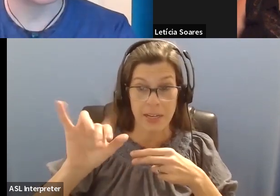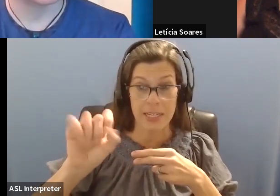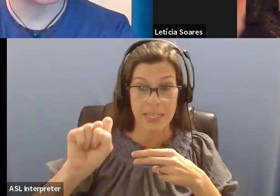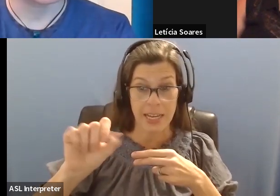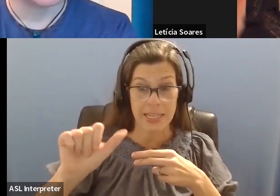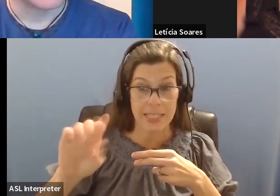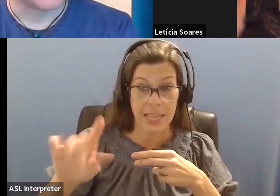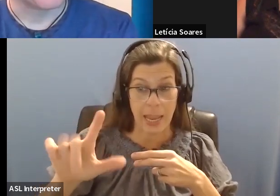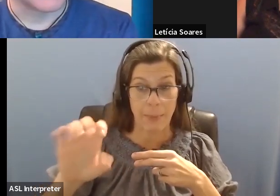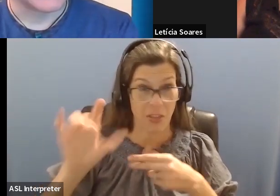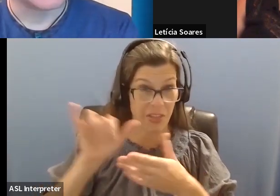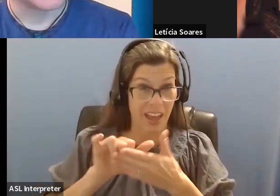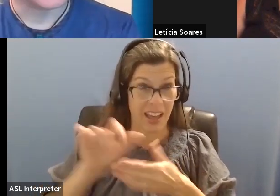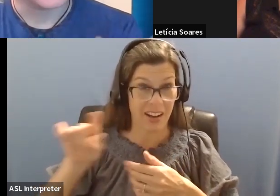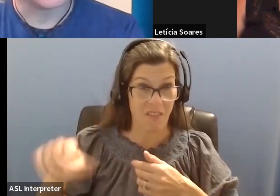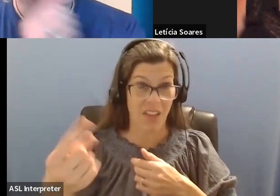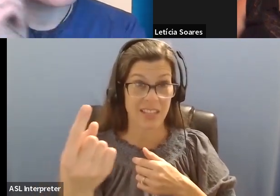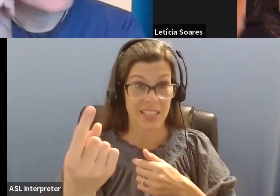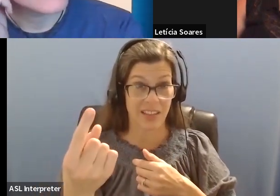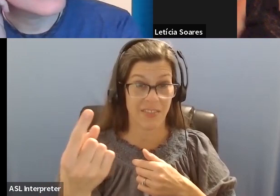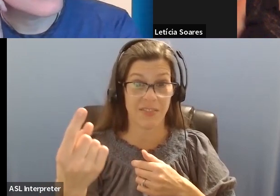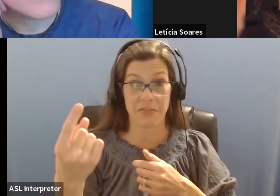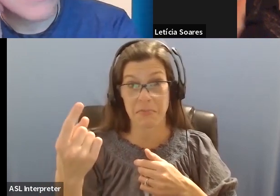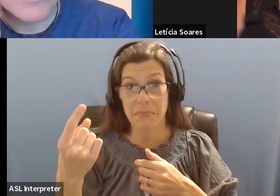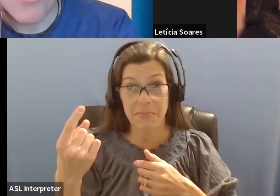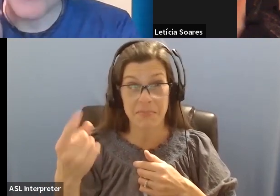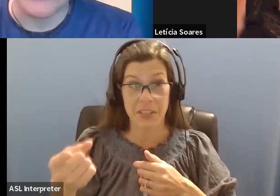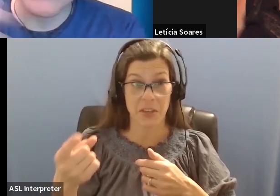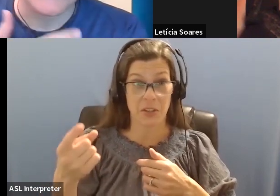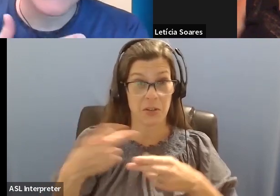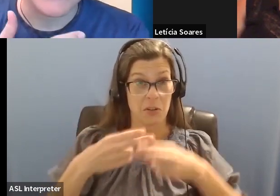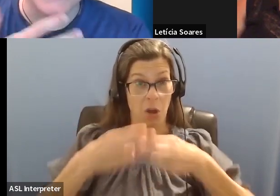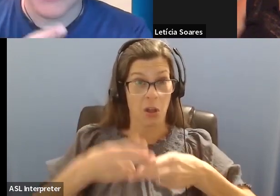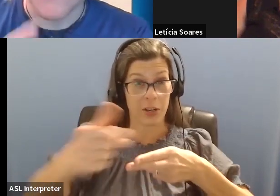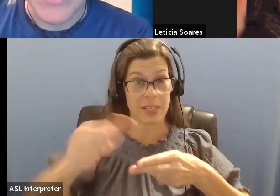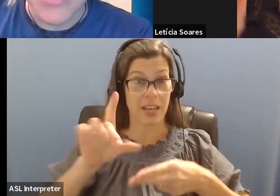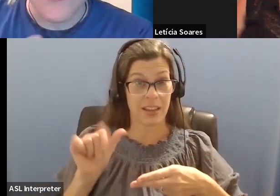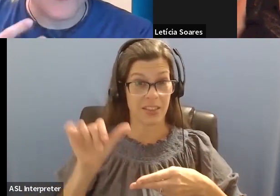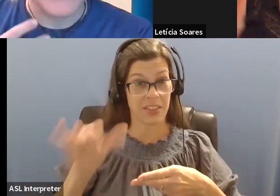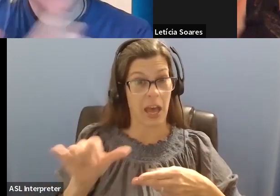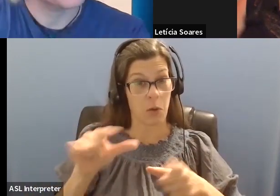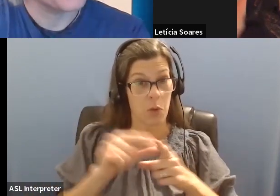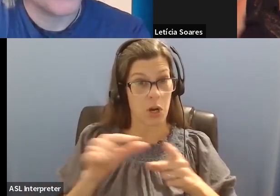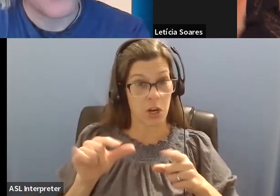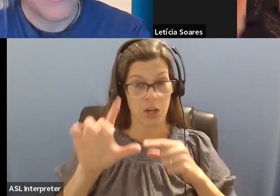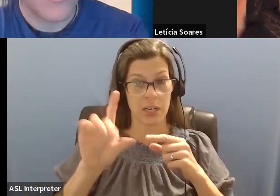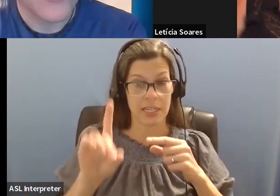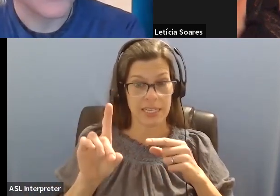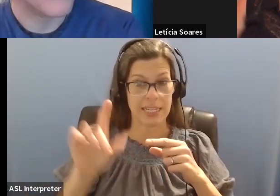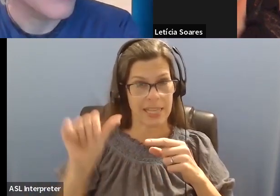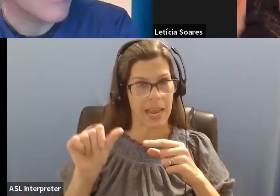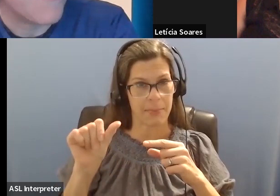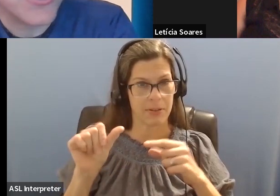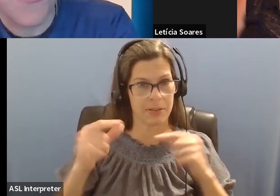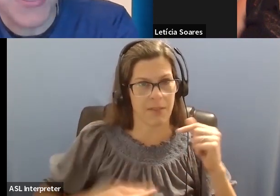being disabled? And, um, and do you, do you think that that word is, is kind of offensive or is there another word you would rather